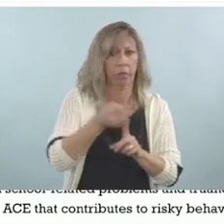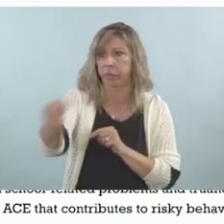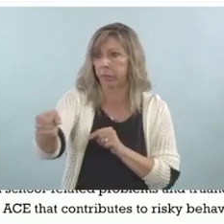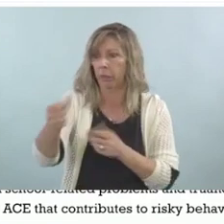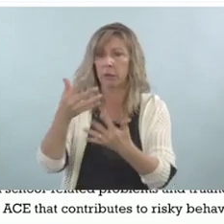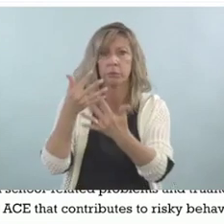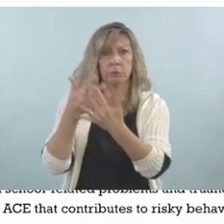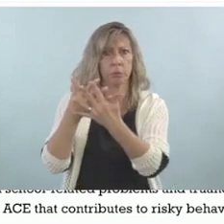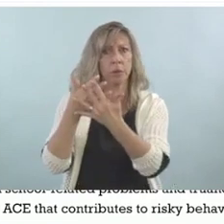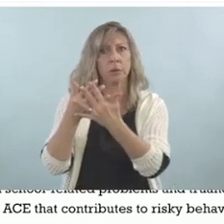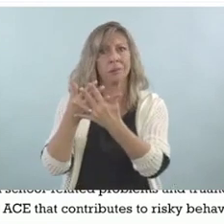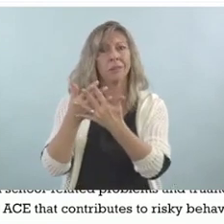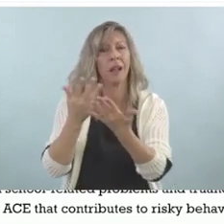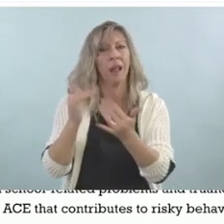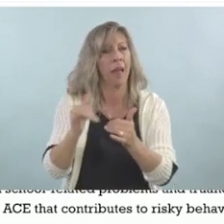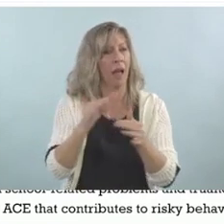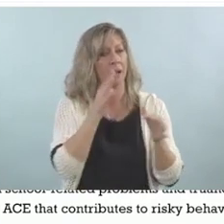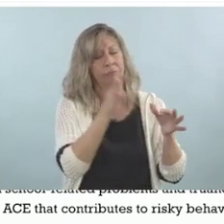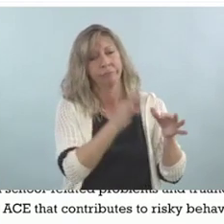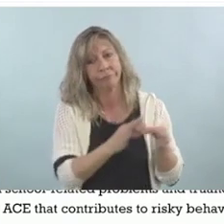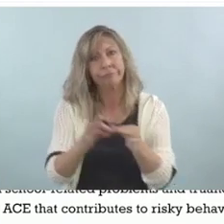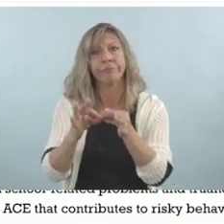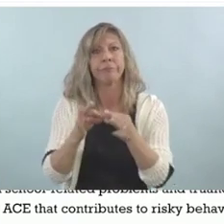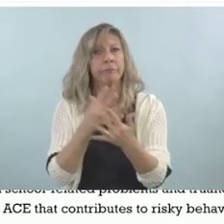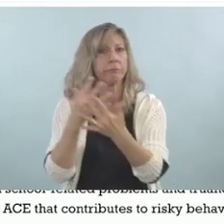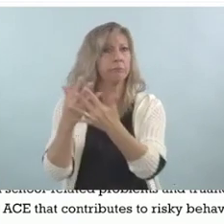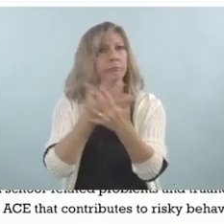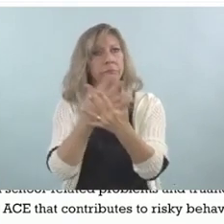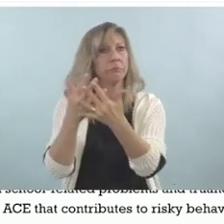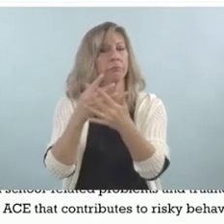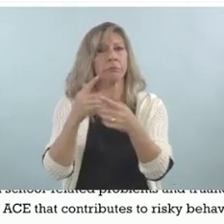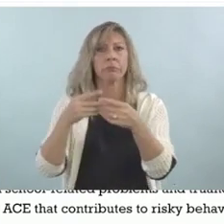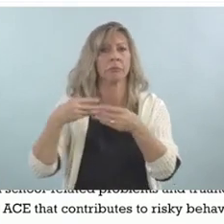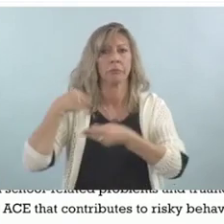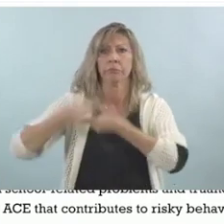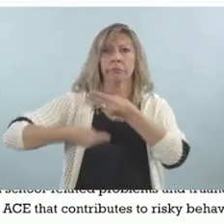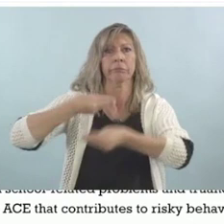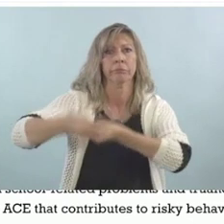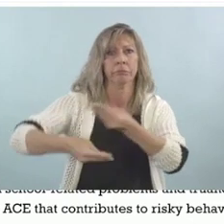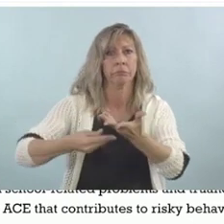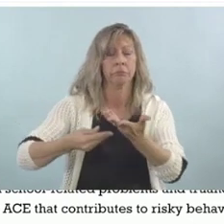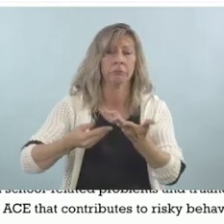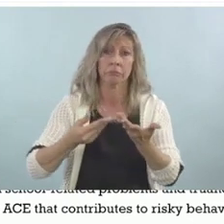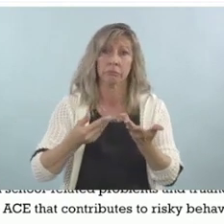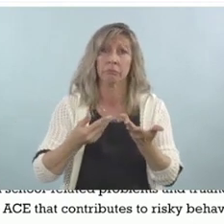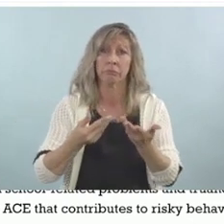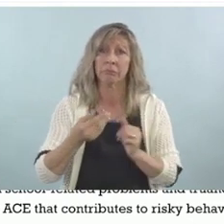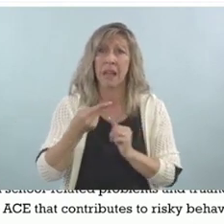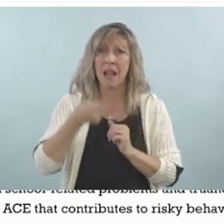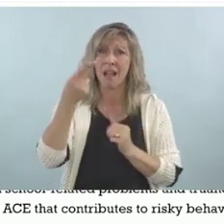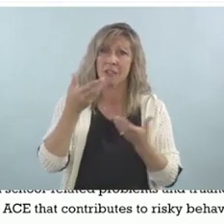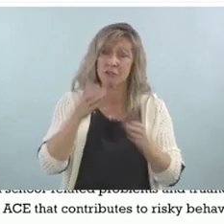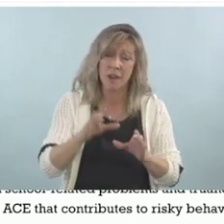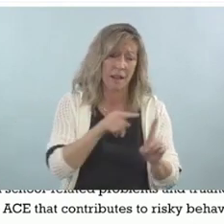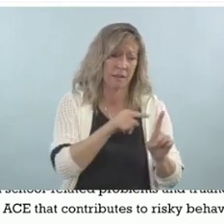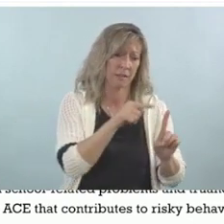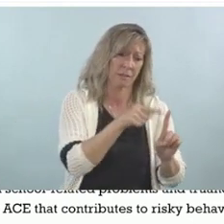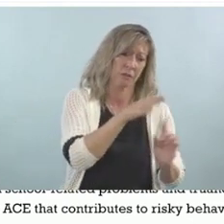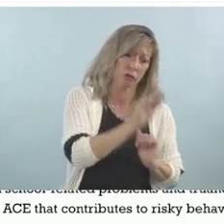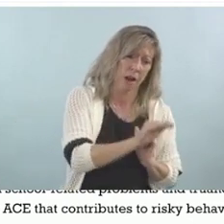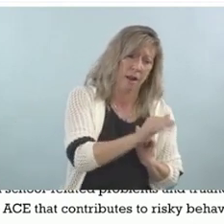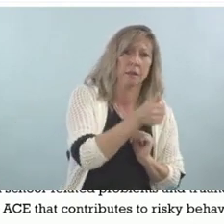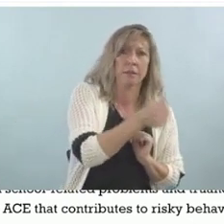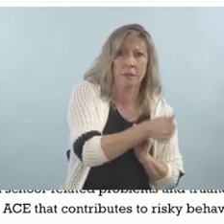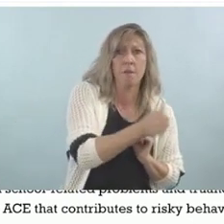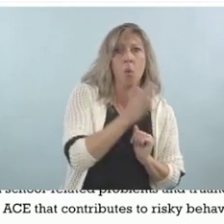for generations. That child is much more likely to go to prison themselves. And they're much more likely to have some of the